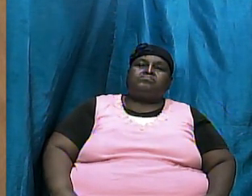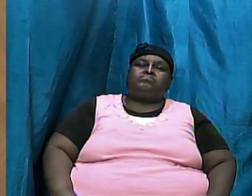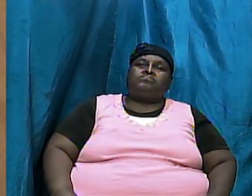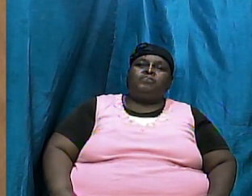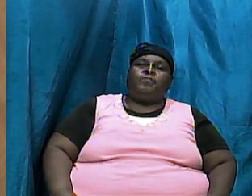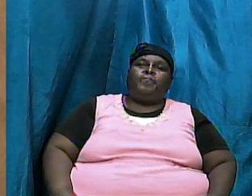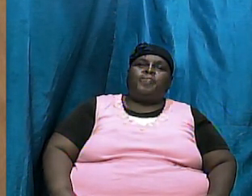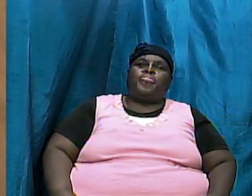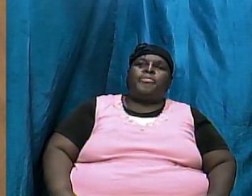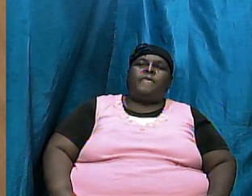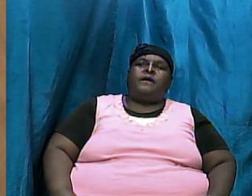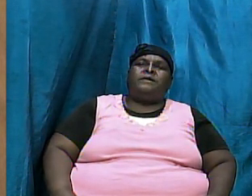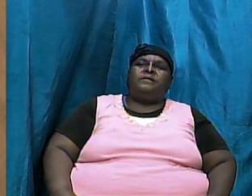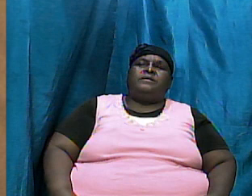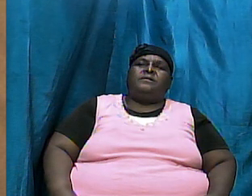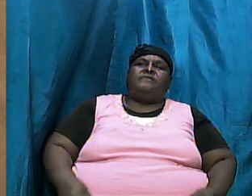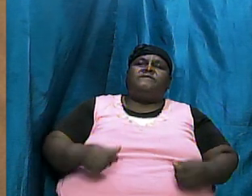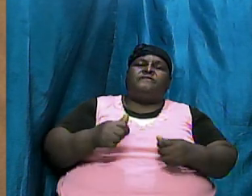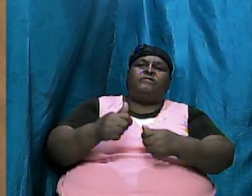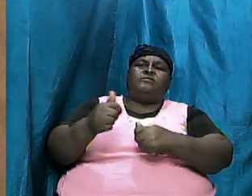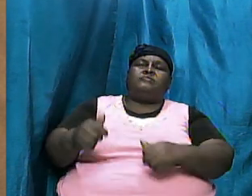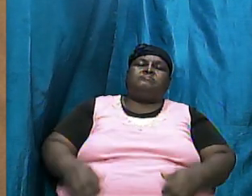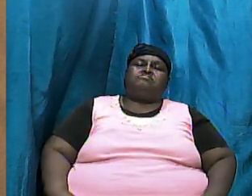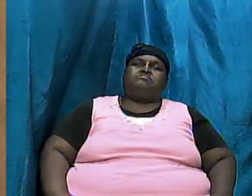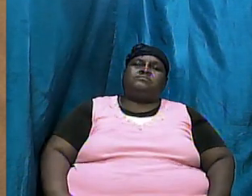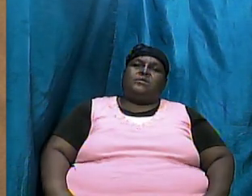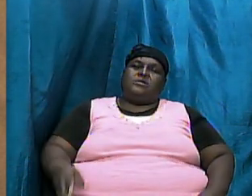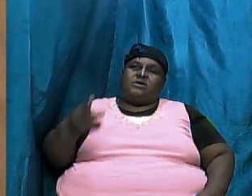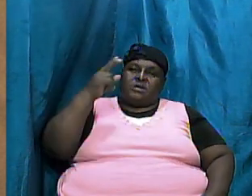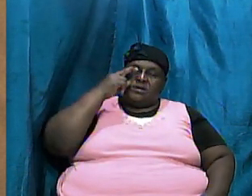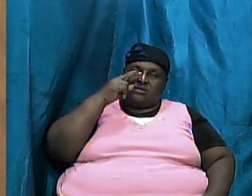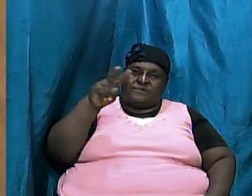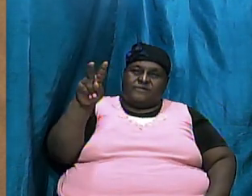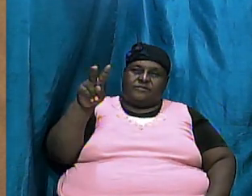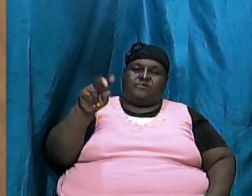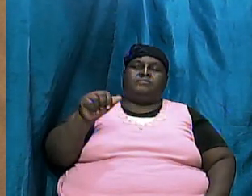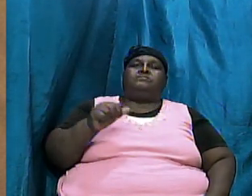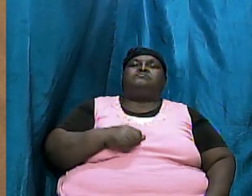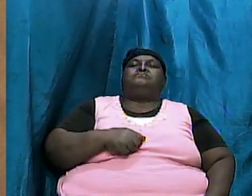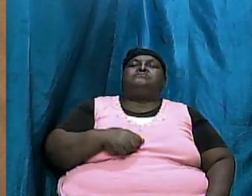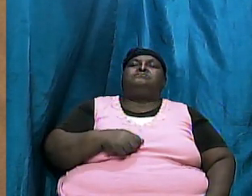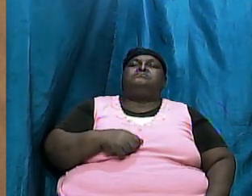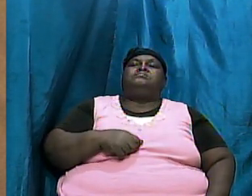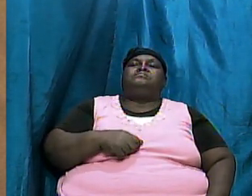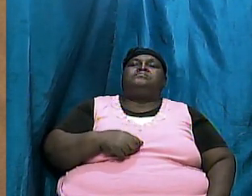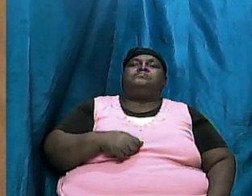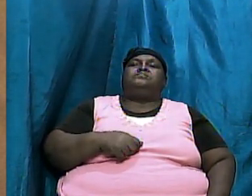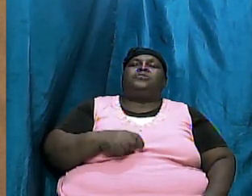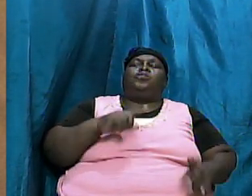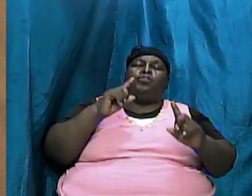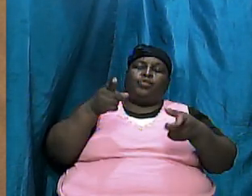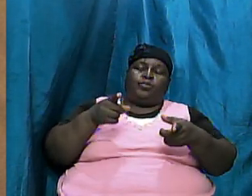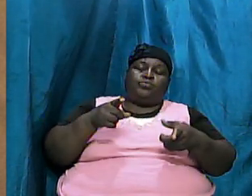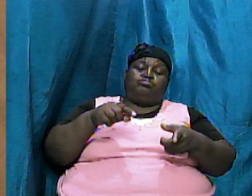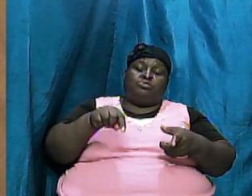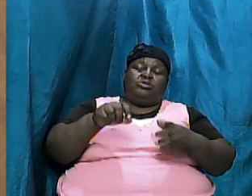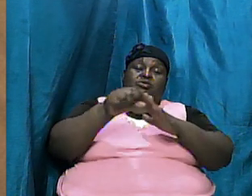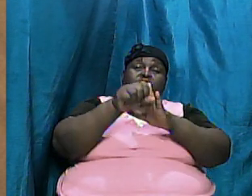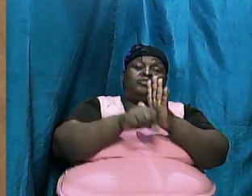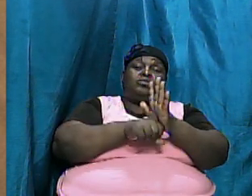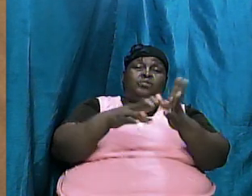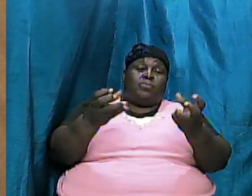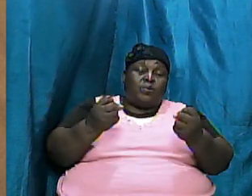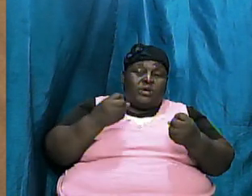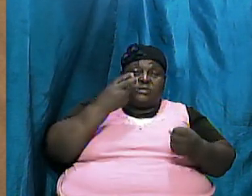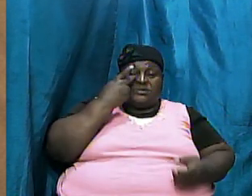that we follow closely now we turn to the scripture because we want to see